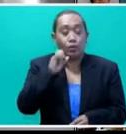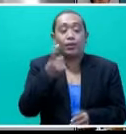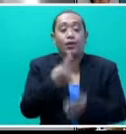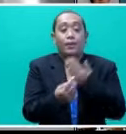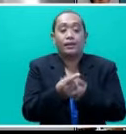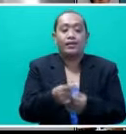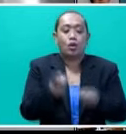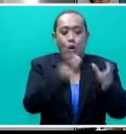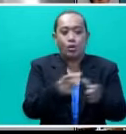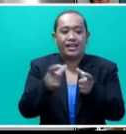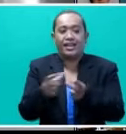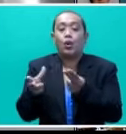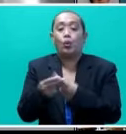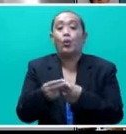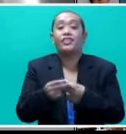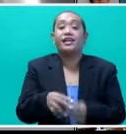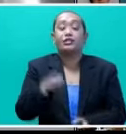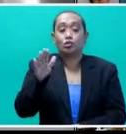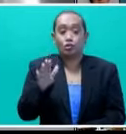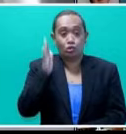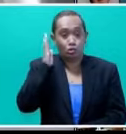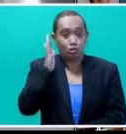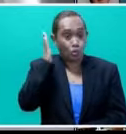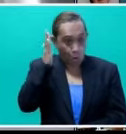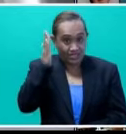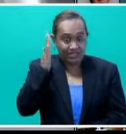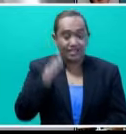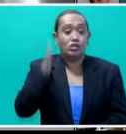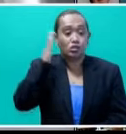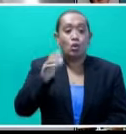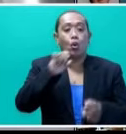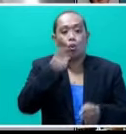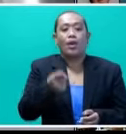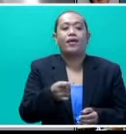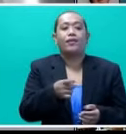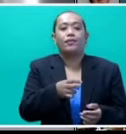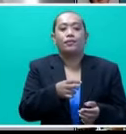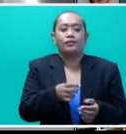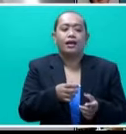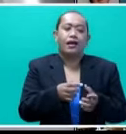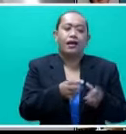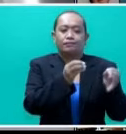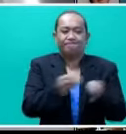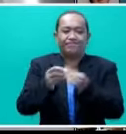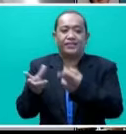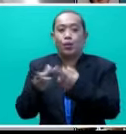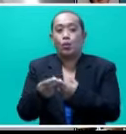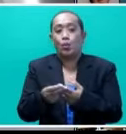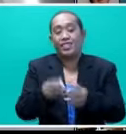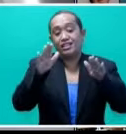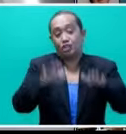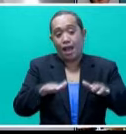And the schools have a child protection officer. And this initiative will start when schools do open, probably after